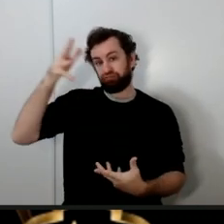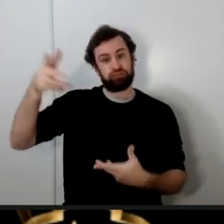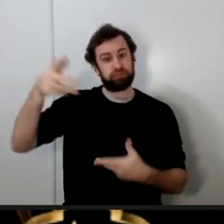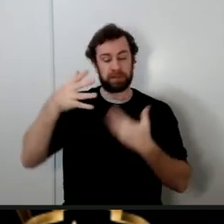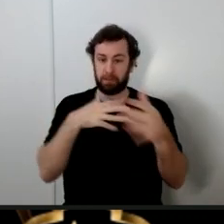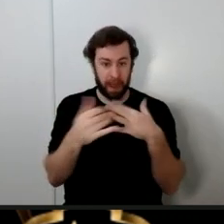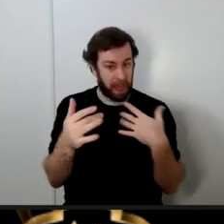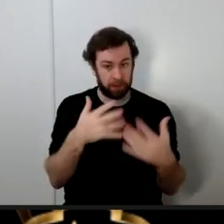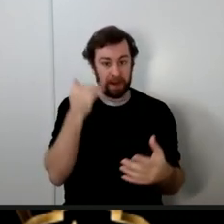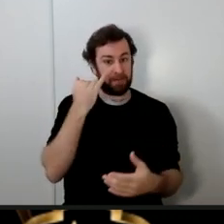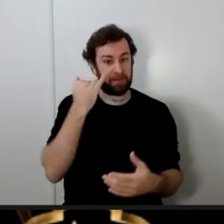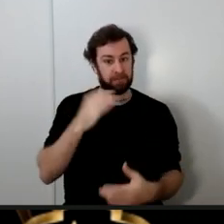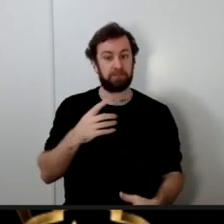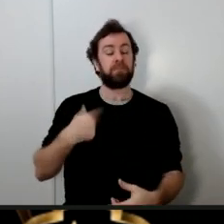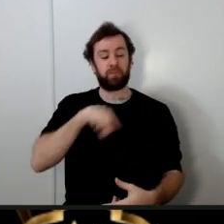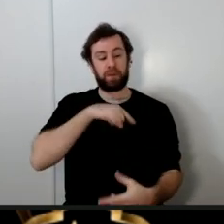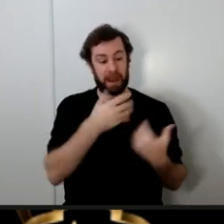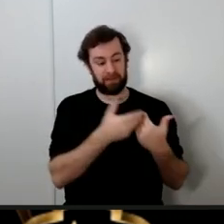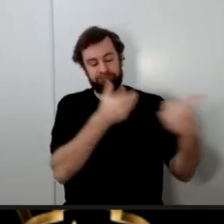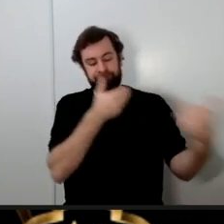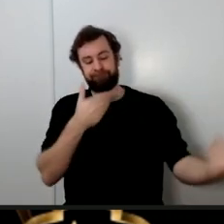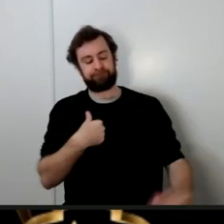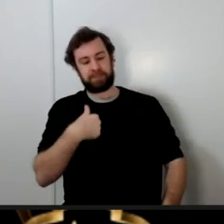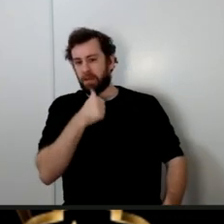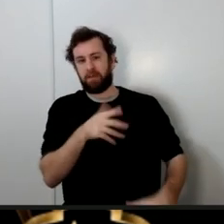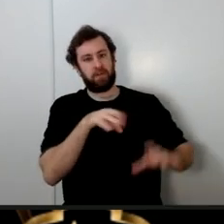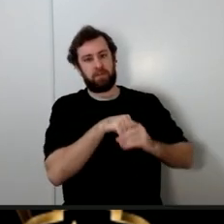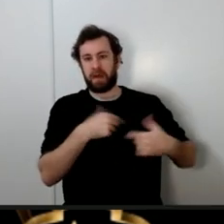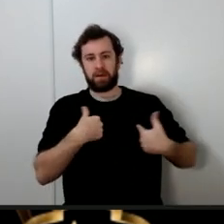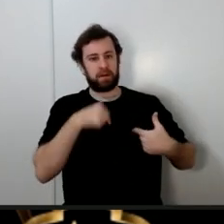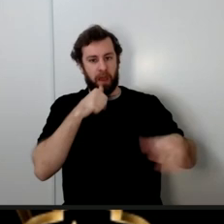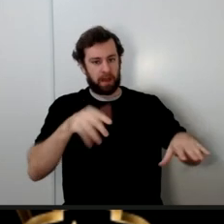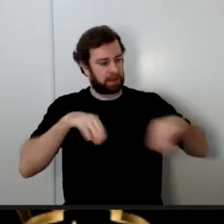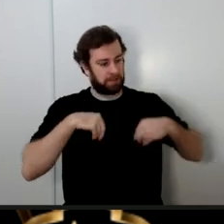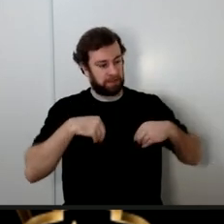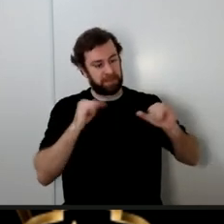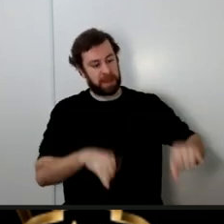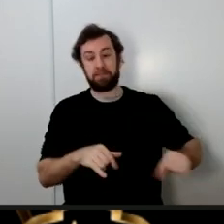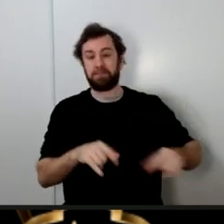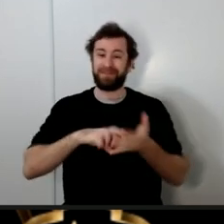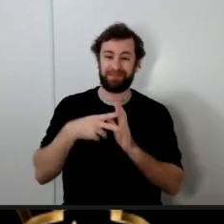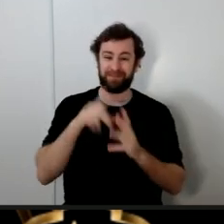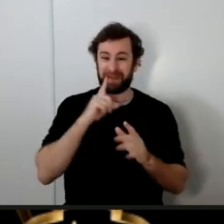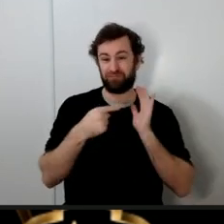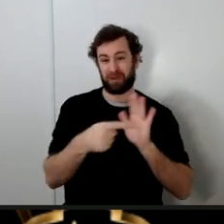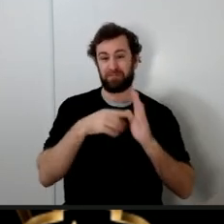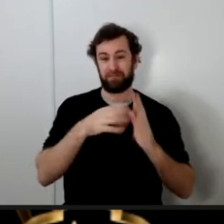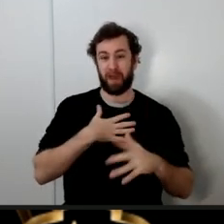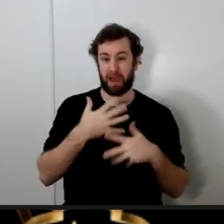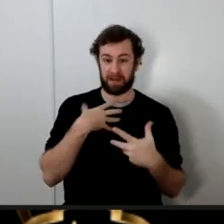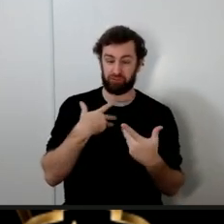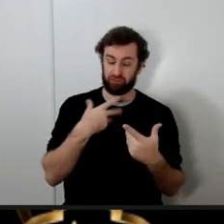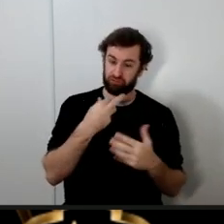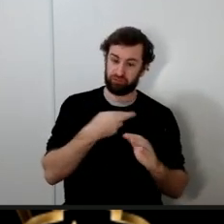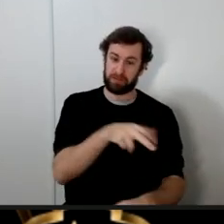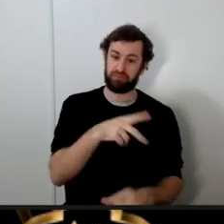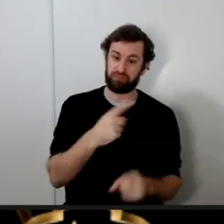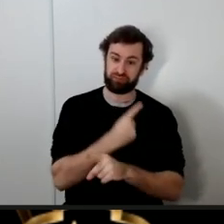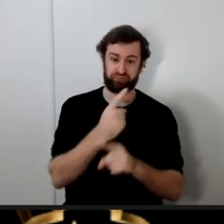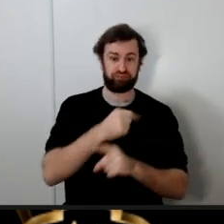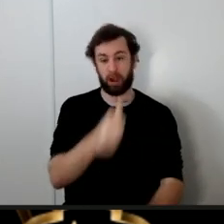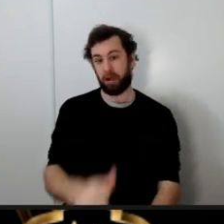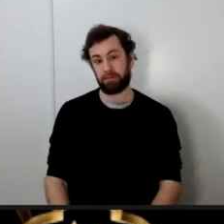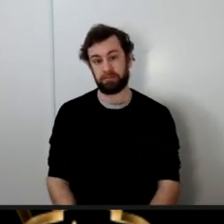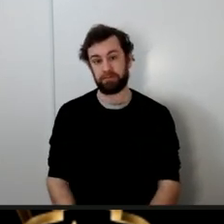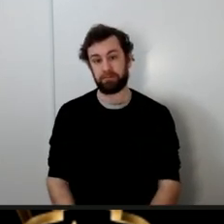then I will not understand my religion properly and I will commit the same mistakes that they committed so the Holy Quran